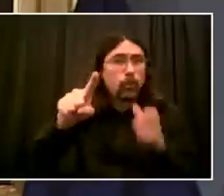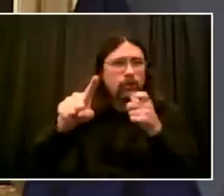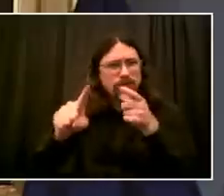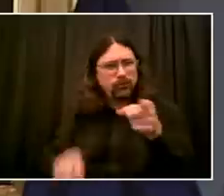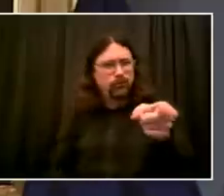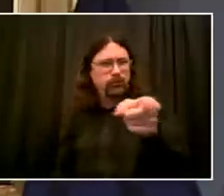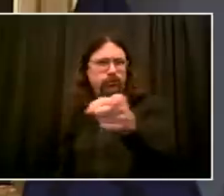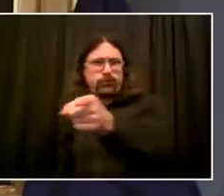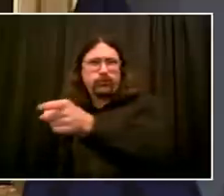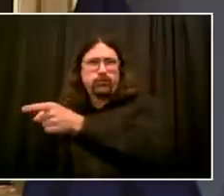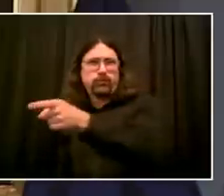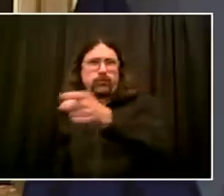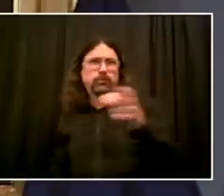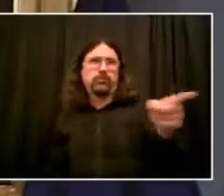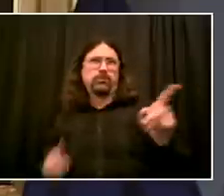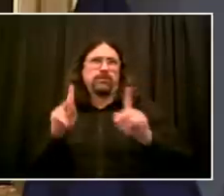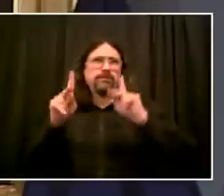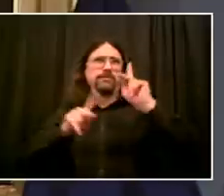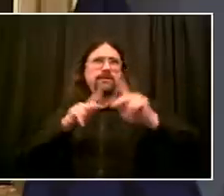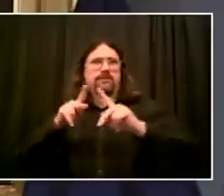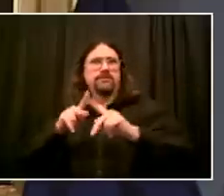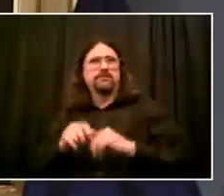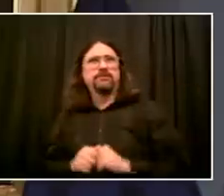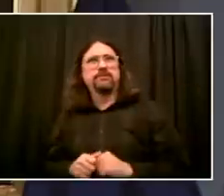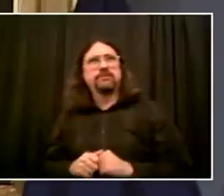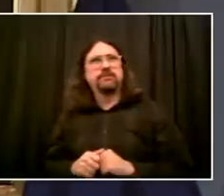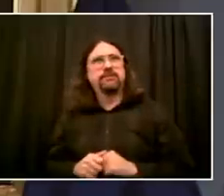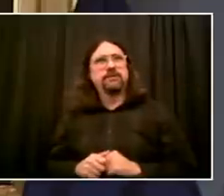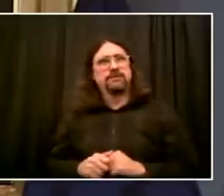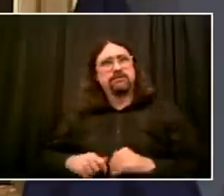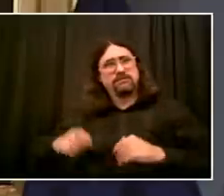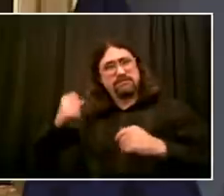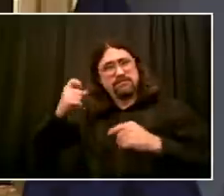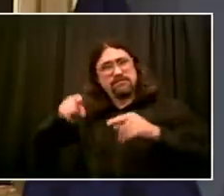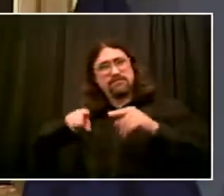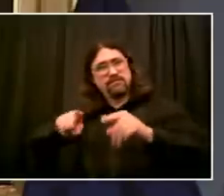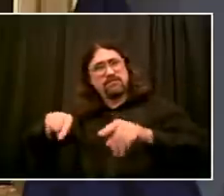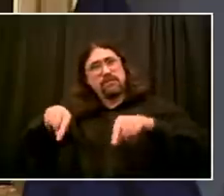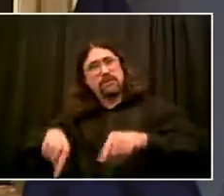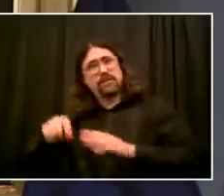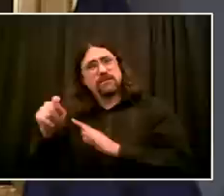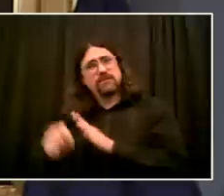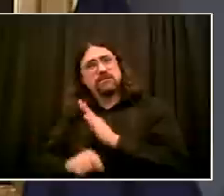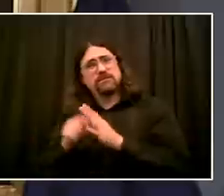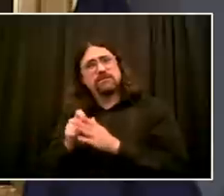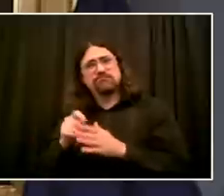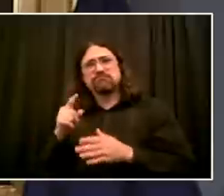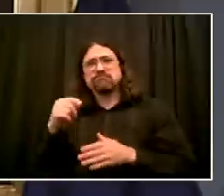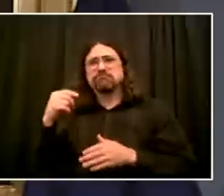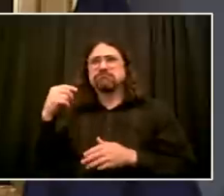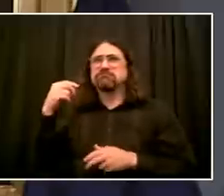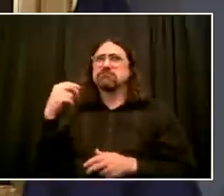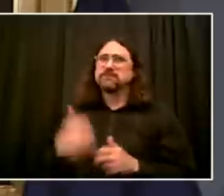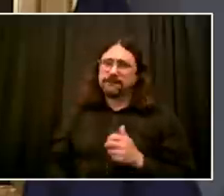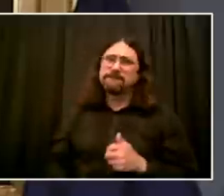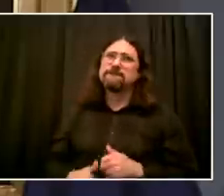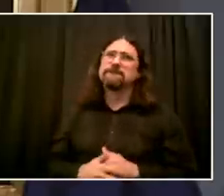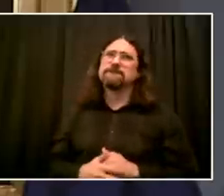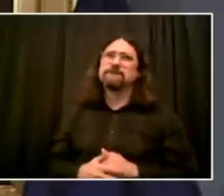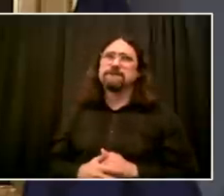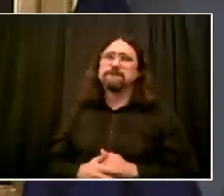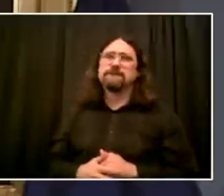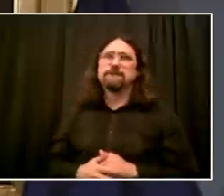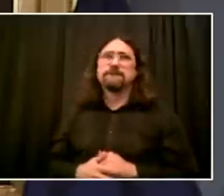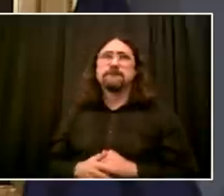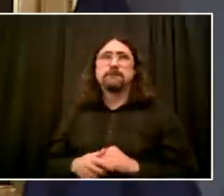tough times. But if you're not willing to stand here and make statements, then you shouldn't be here. And third and lastly,